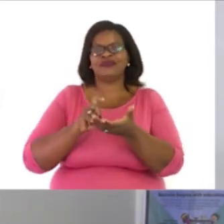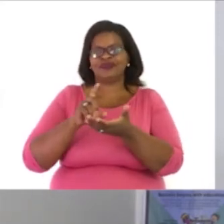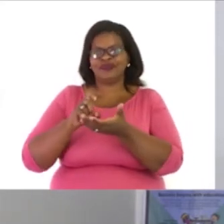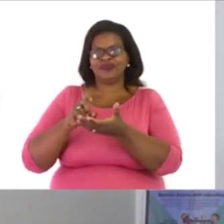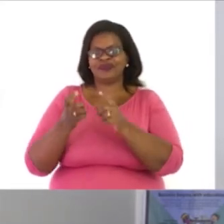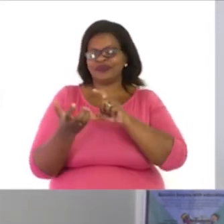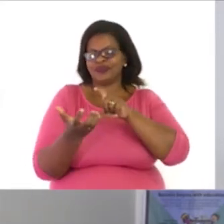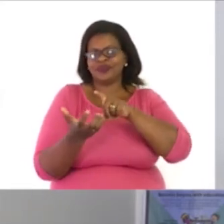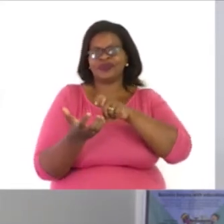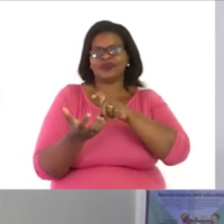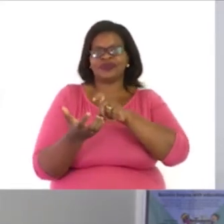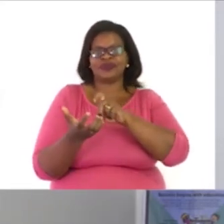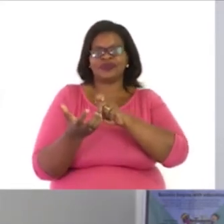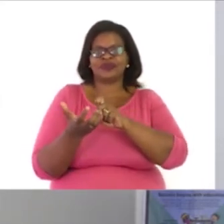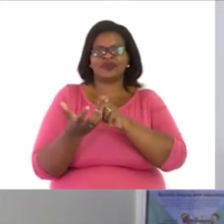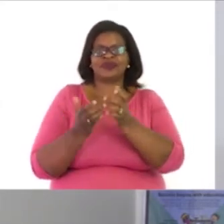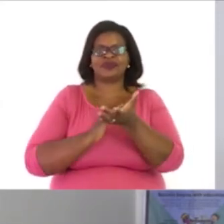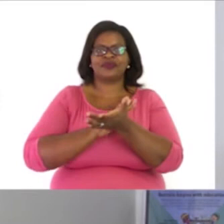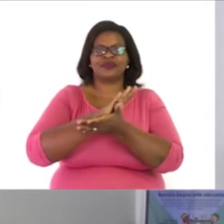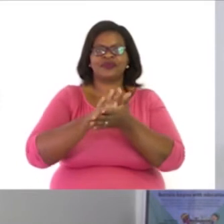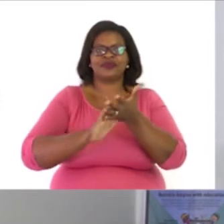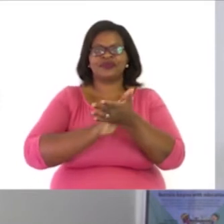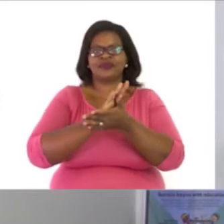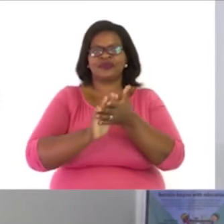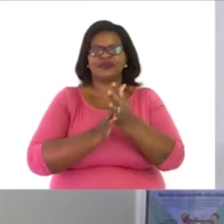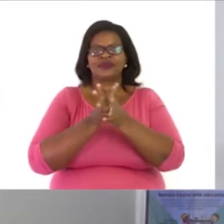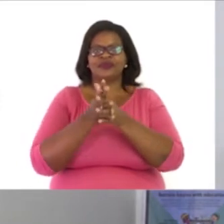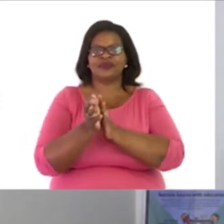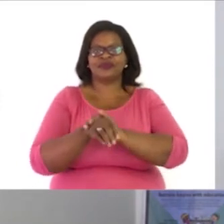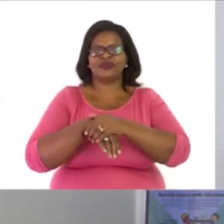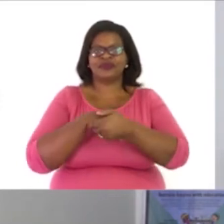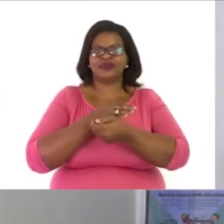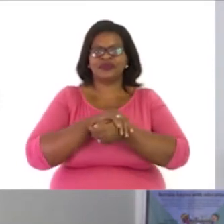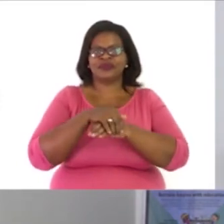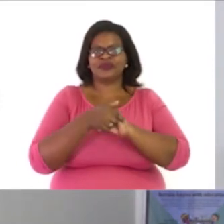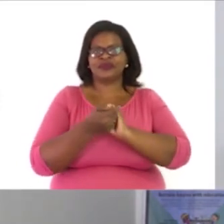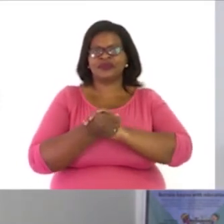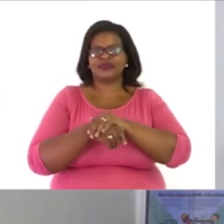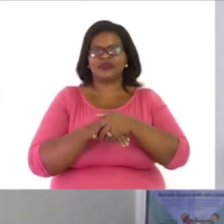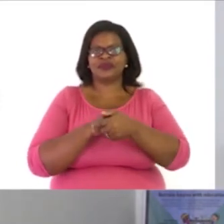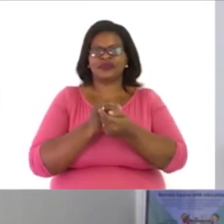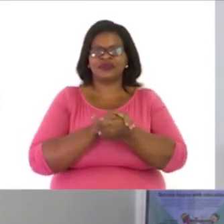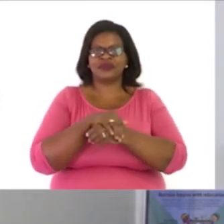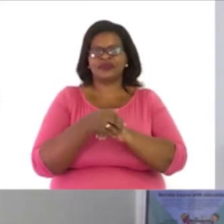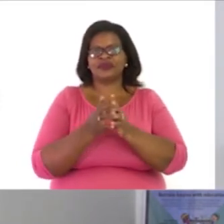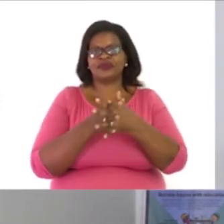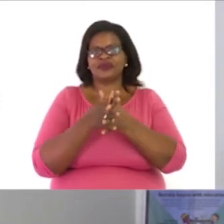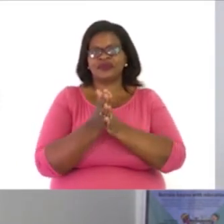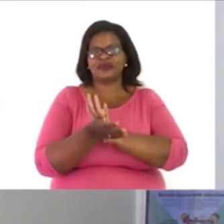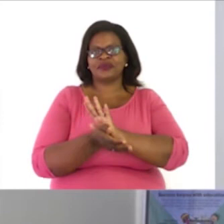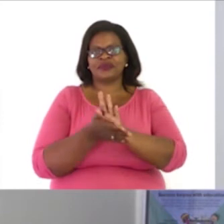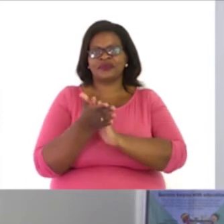sanitizer, spray it on our hands, rub it in nicely, rub it in through the fingers.